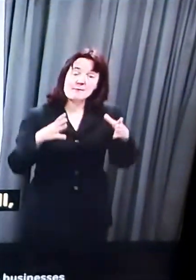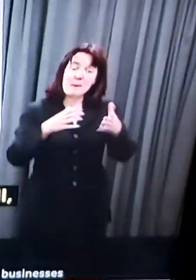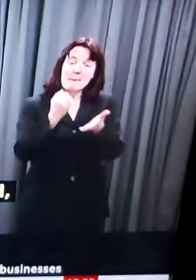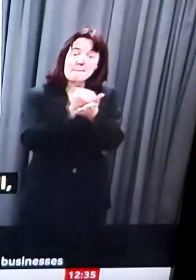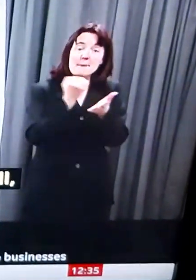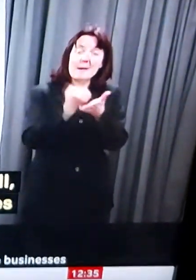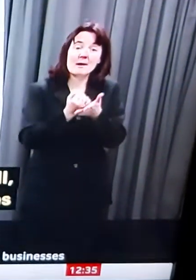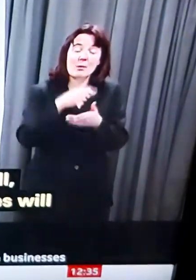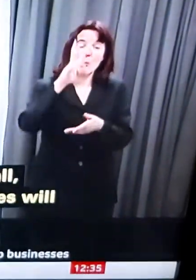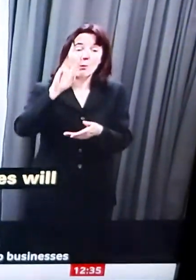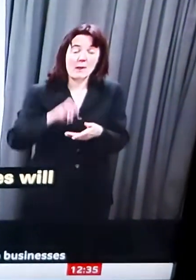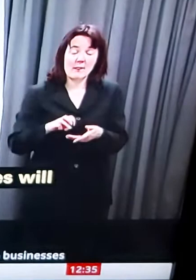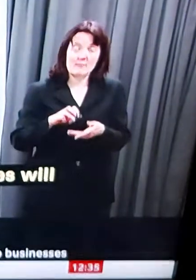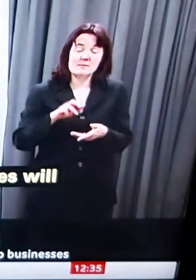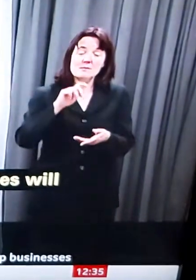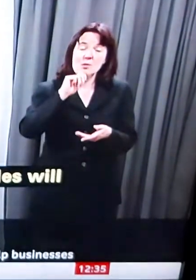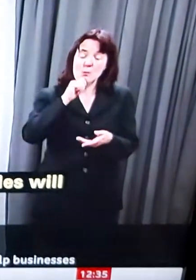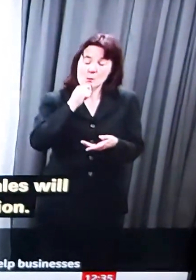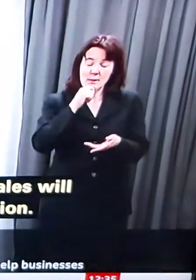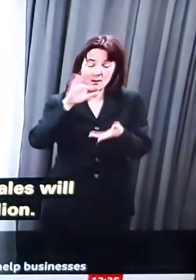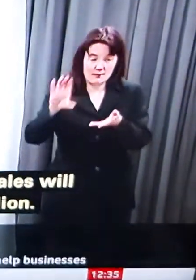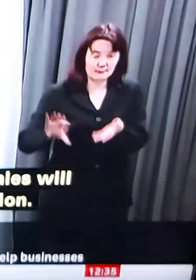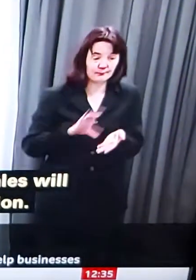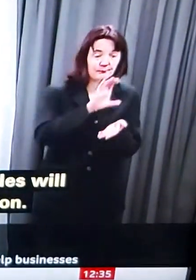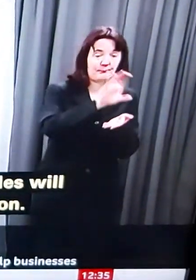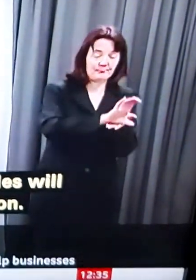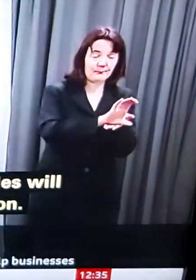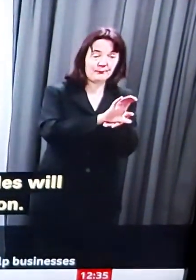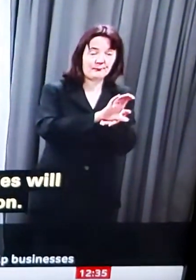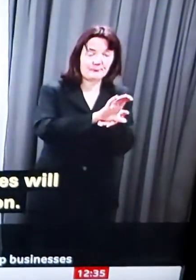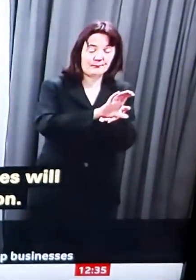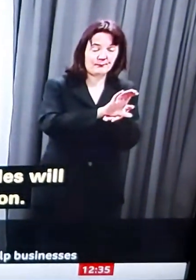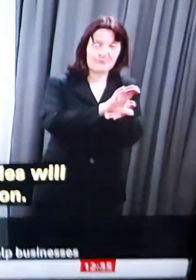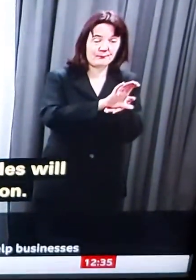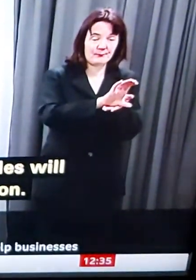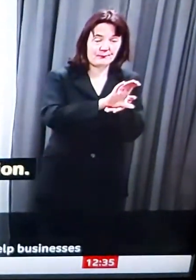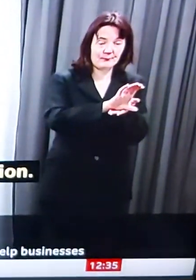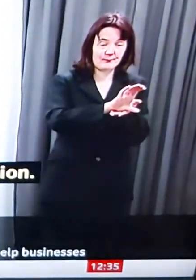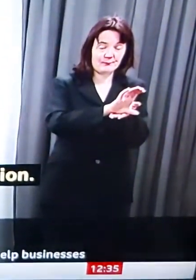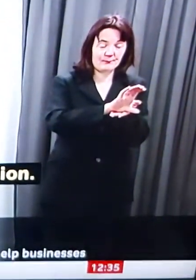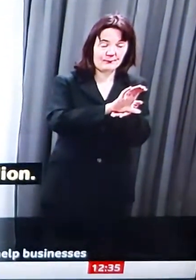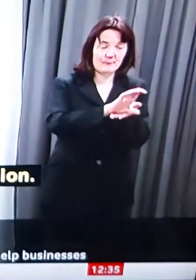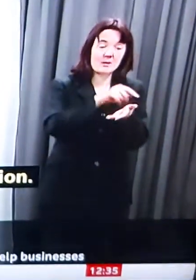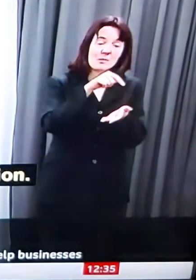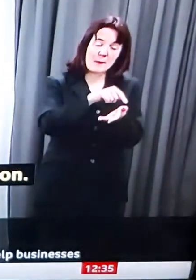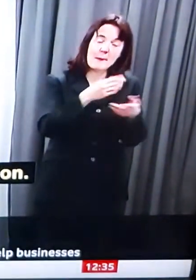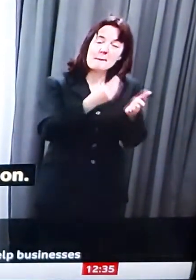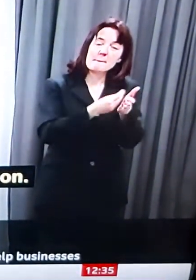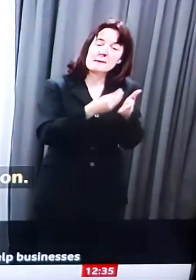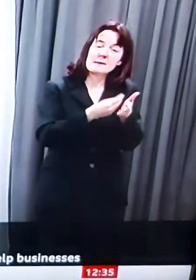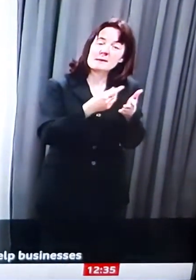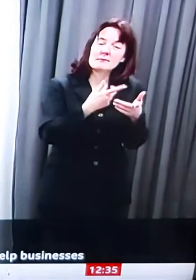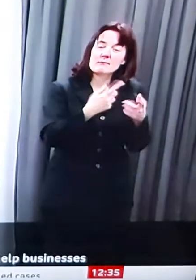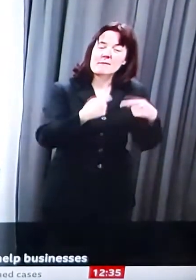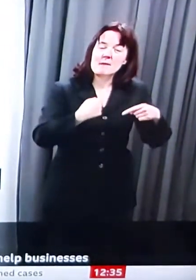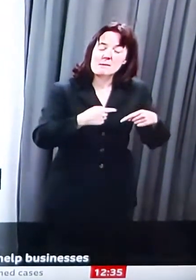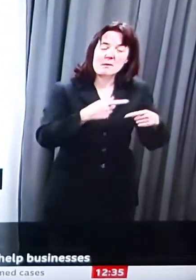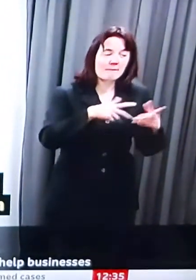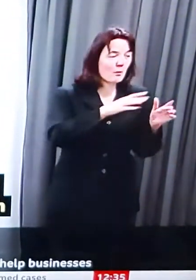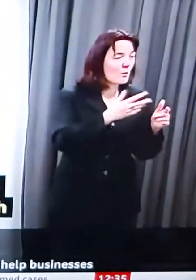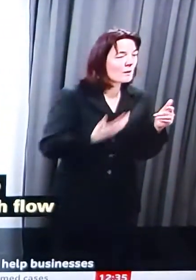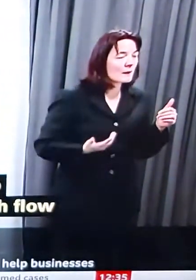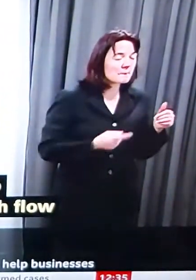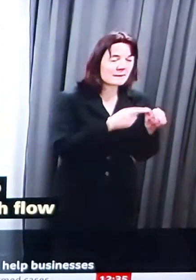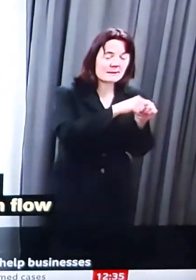million and that will be available to companies experiencing cash flow problems